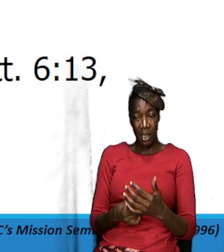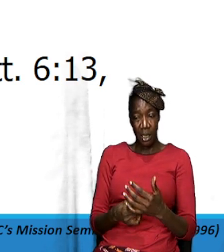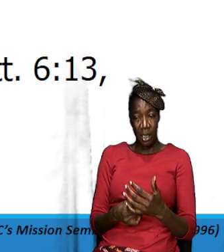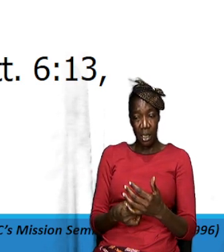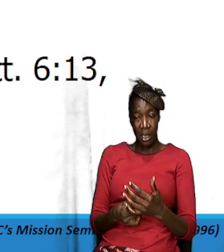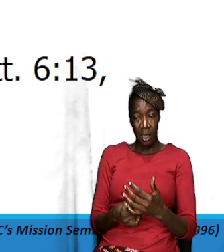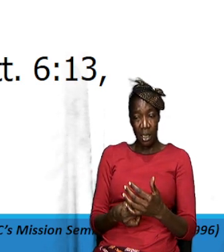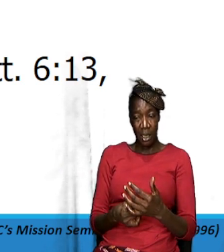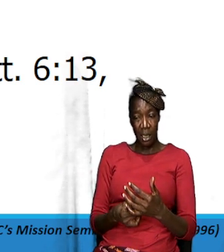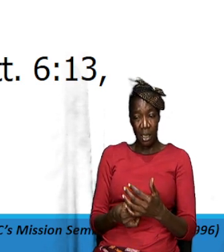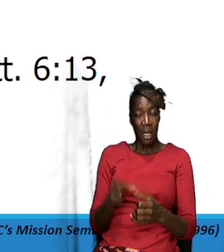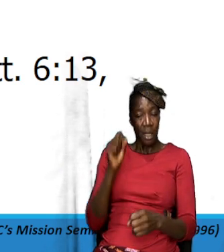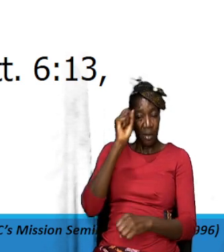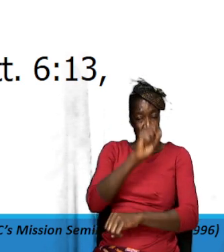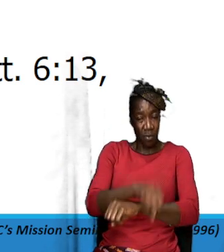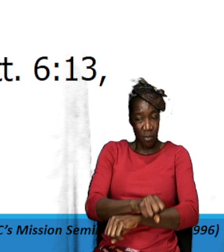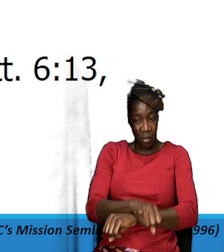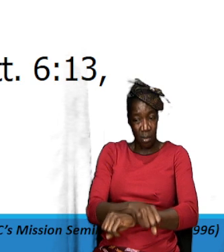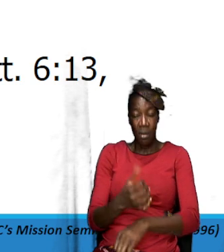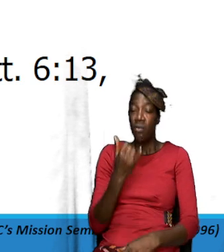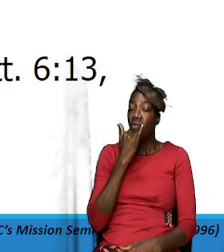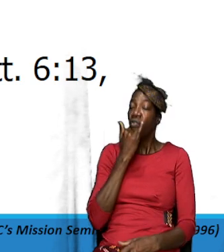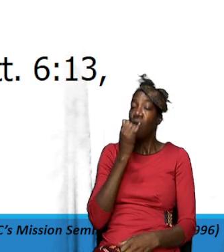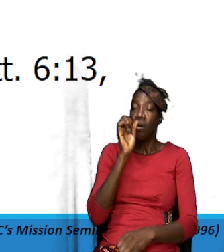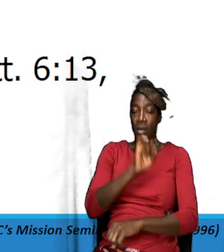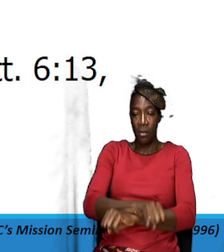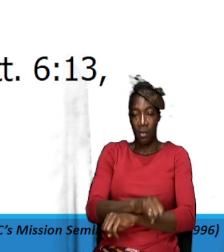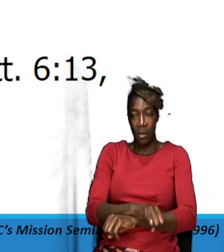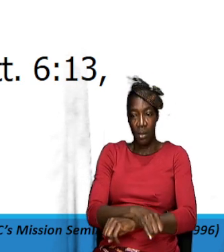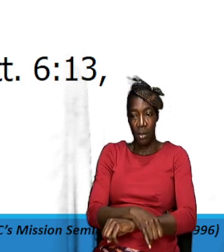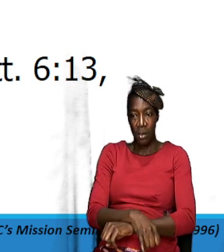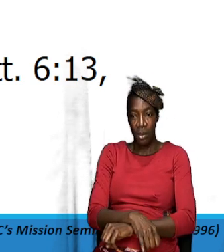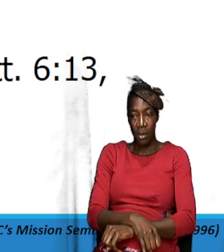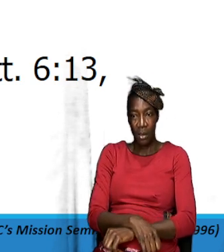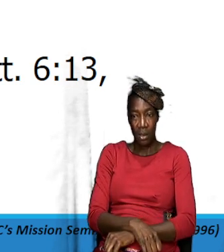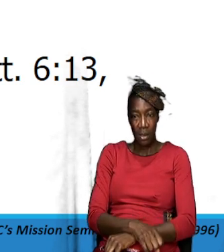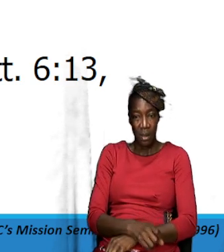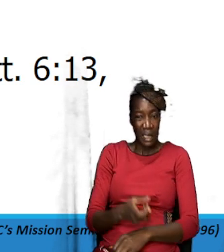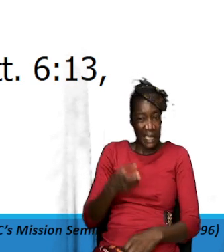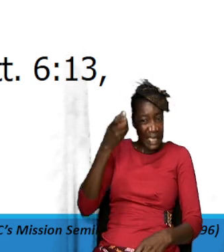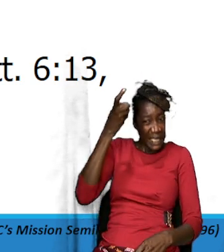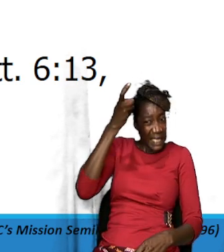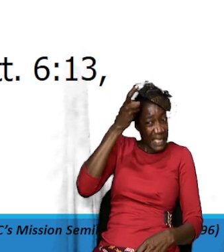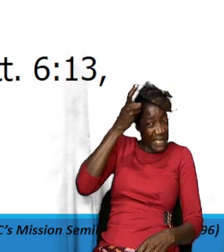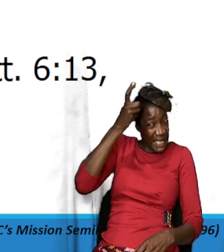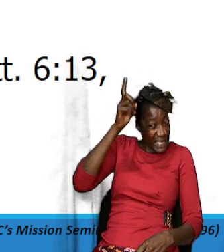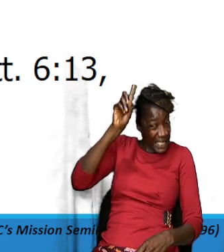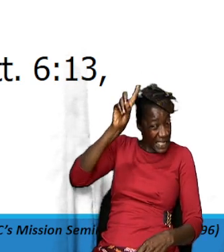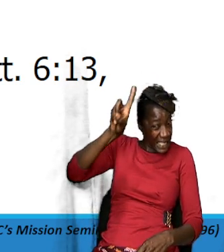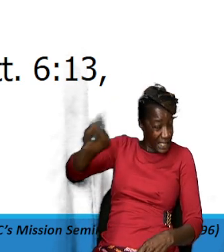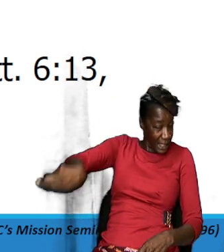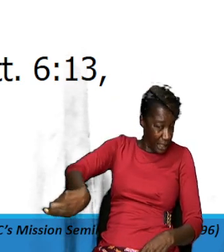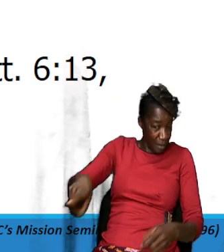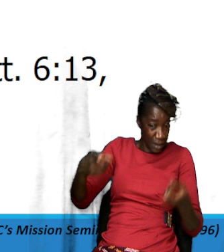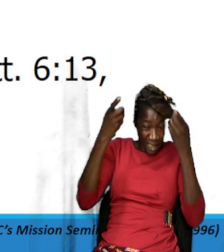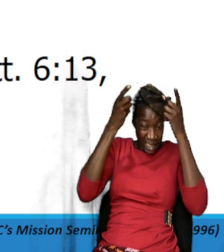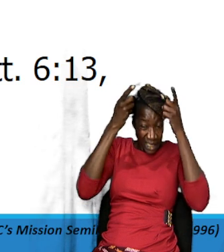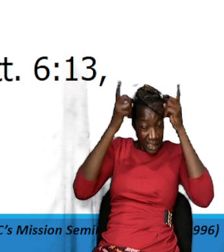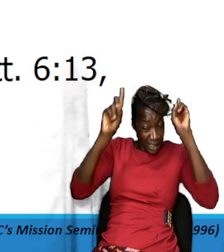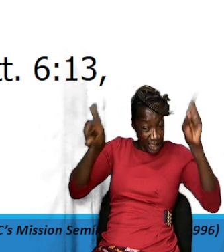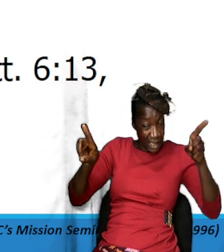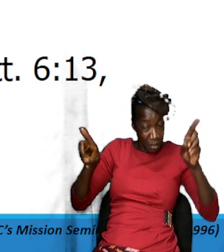can mean evil deeds evil can also mean the demonic forces you know there's a wide